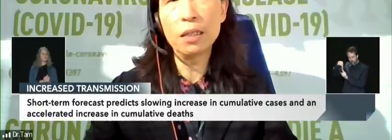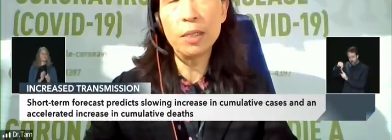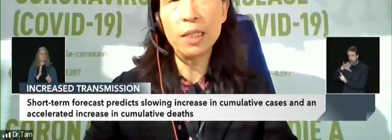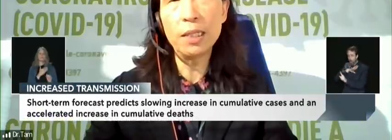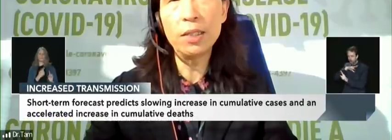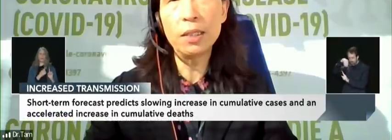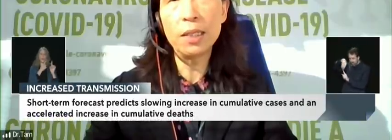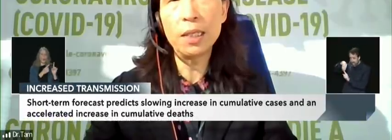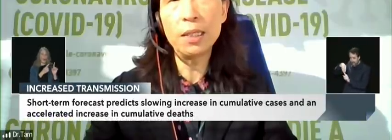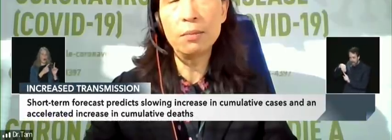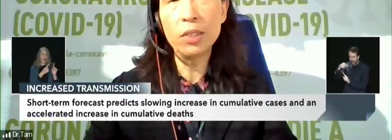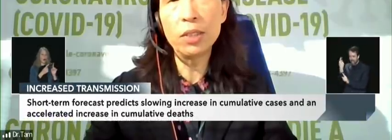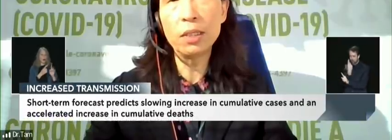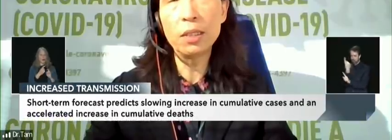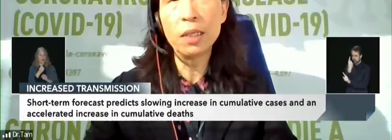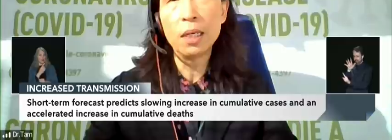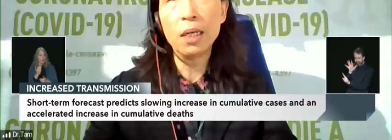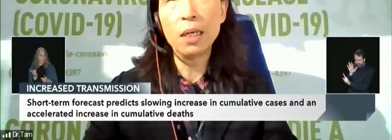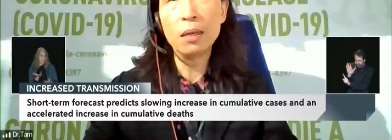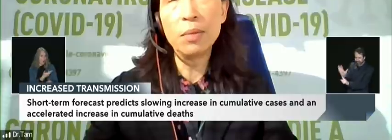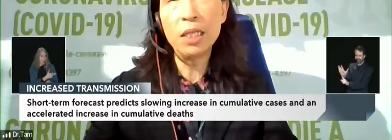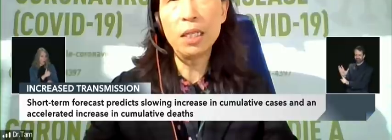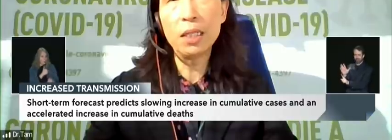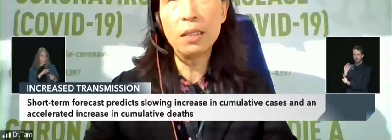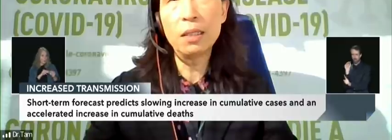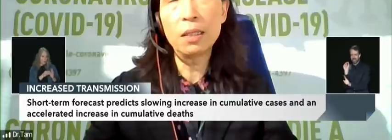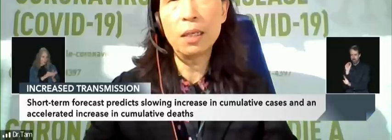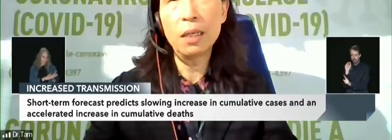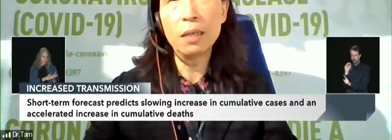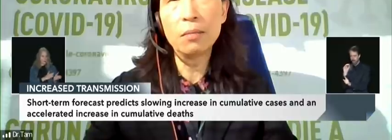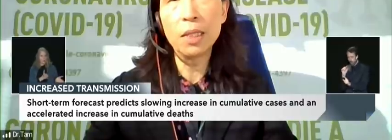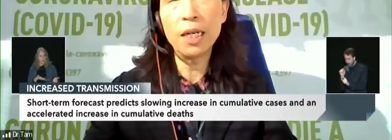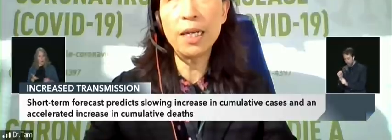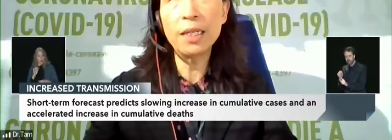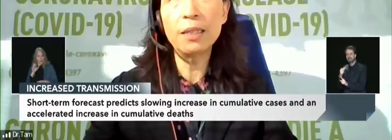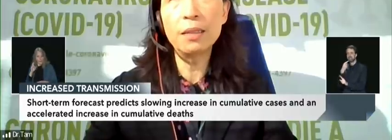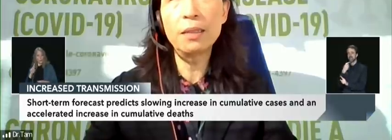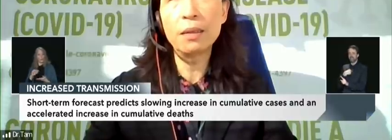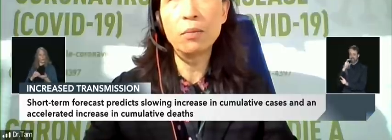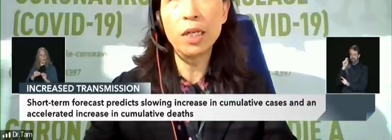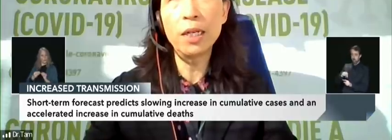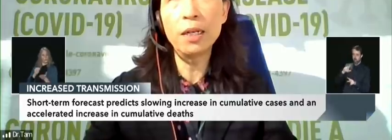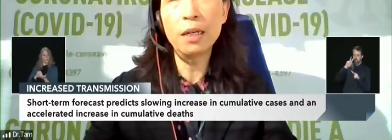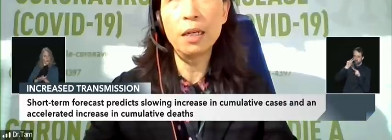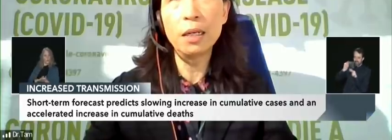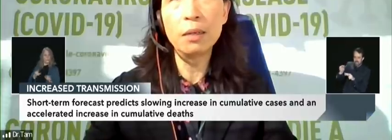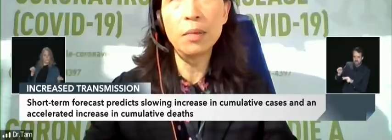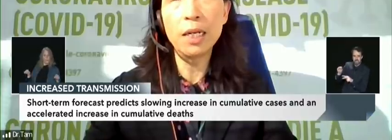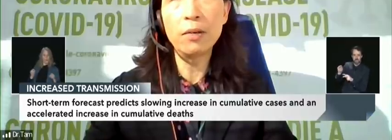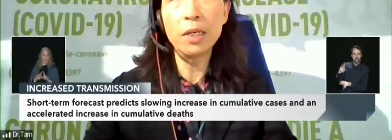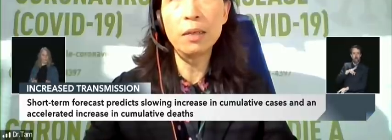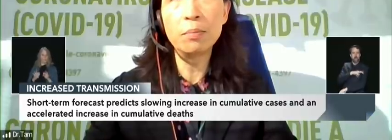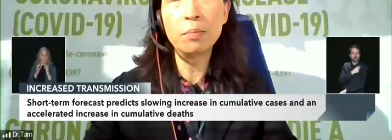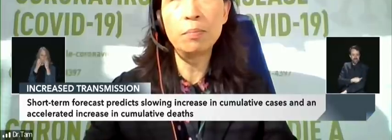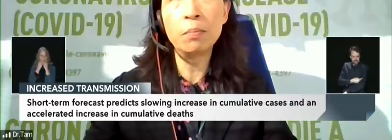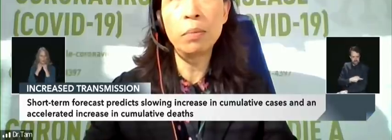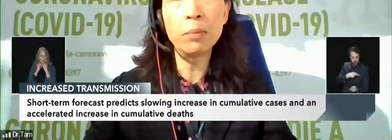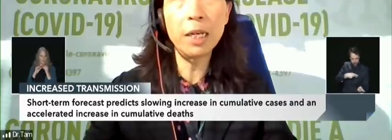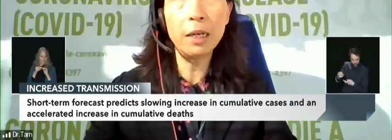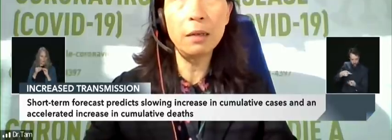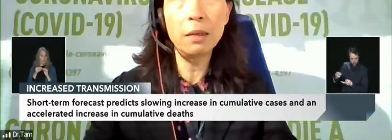hospitalizations ICU emissions because that is where our